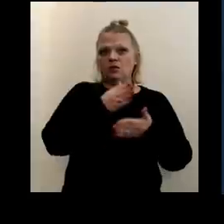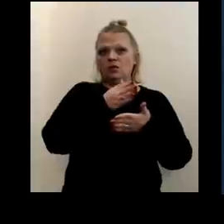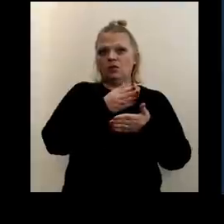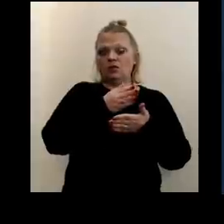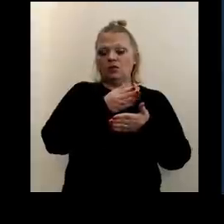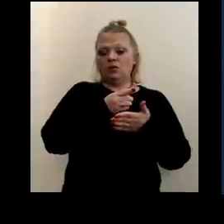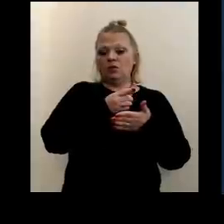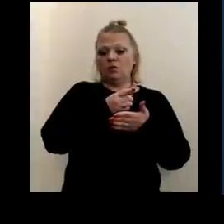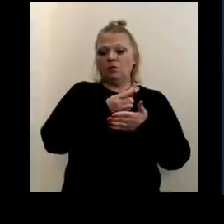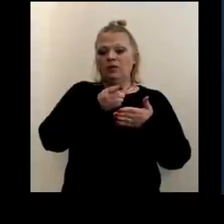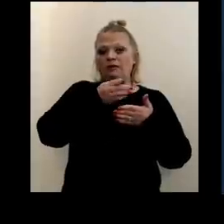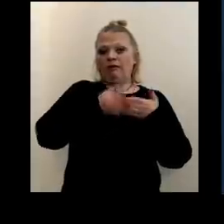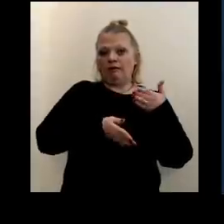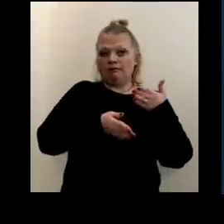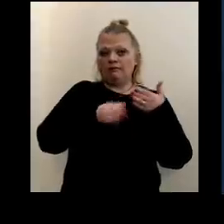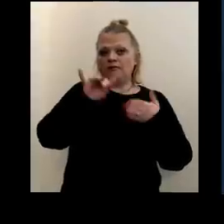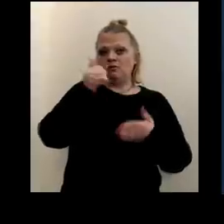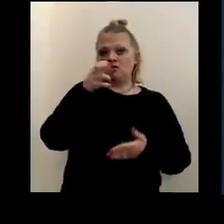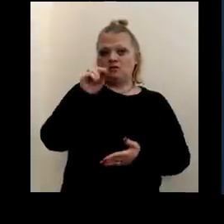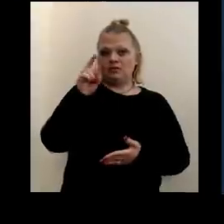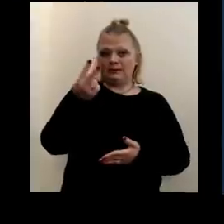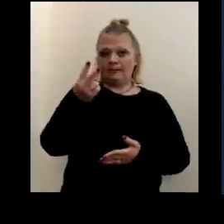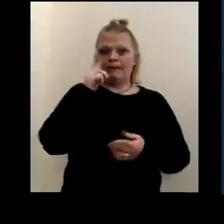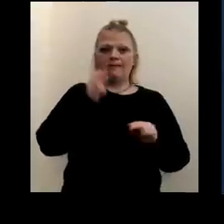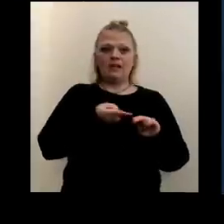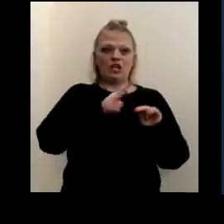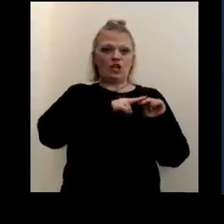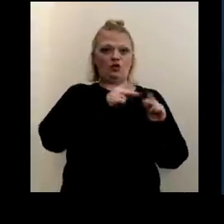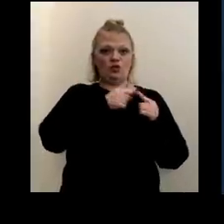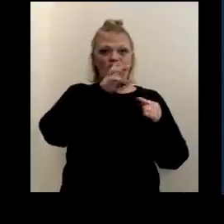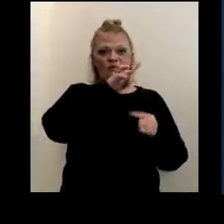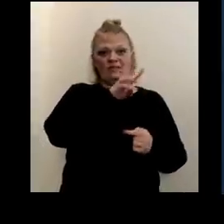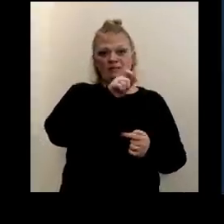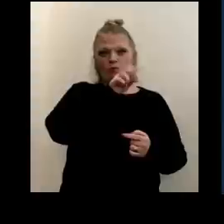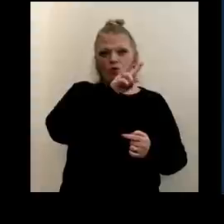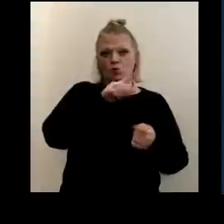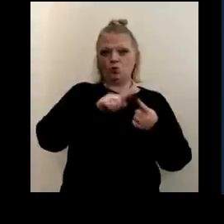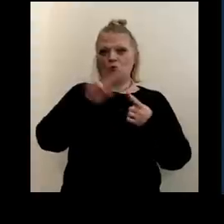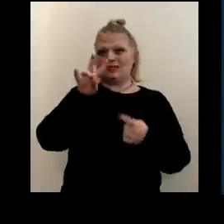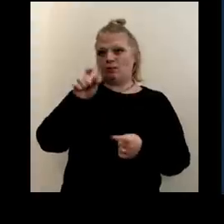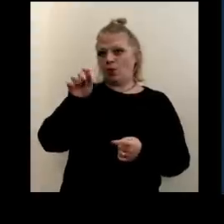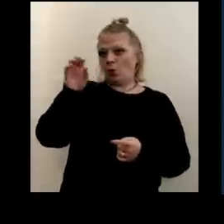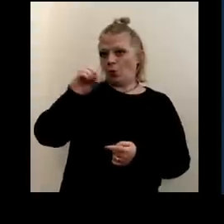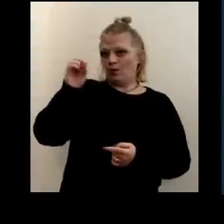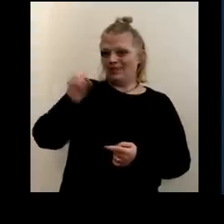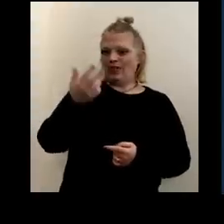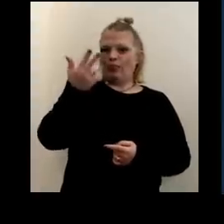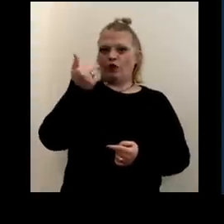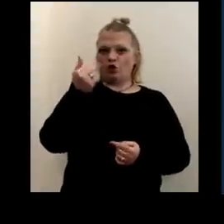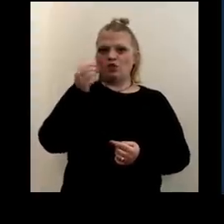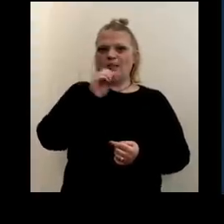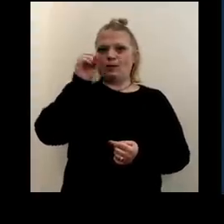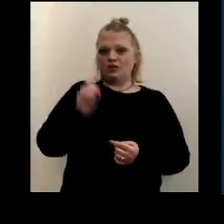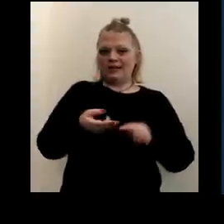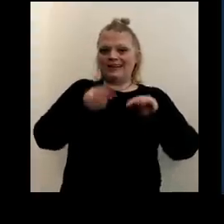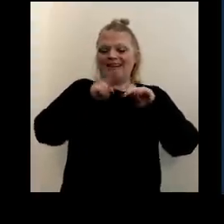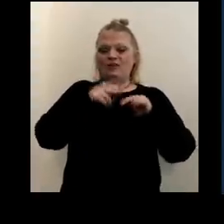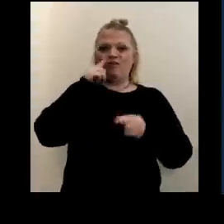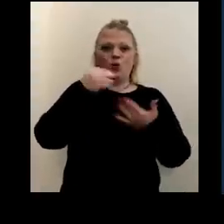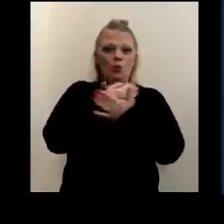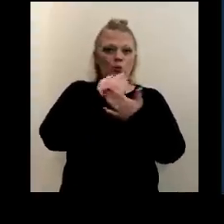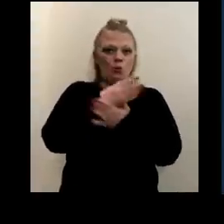positivity rate did increase from 6.2% to 7.0%. It was a 13% increase in new cases.